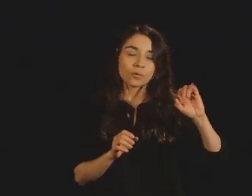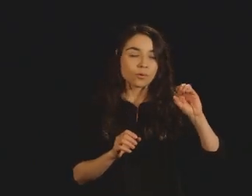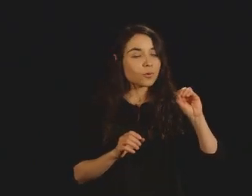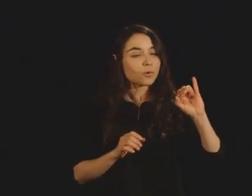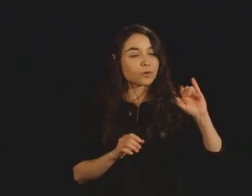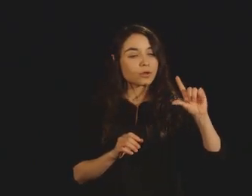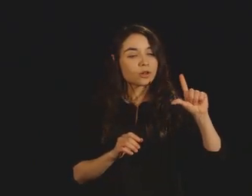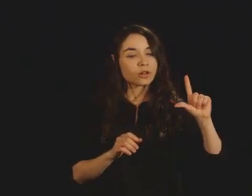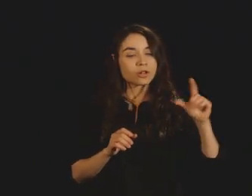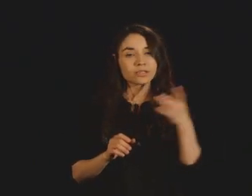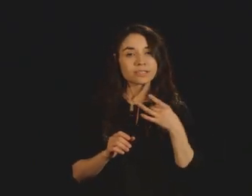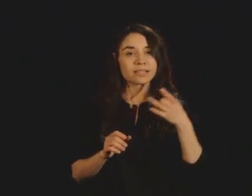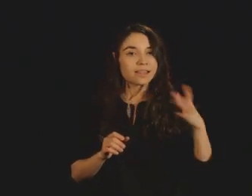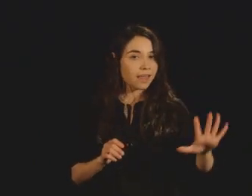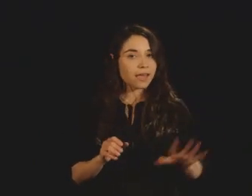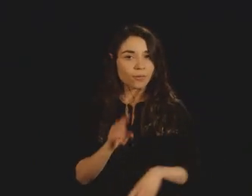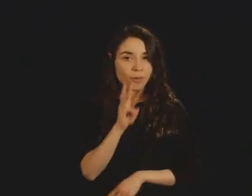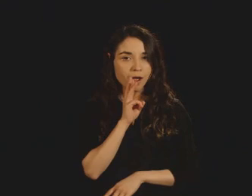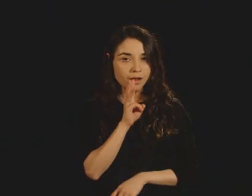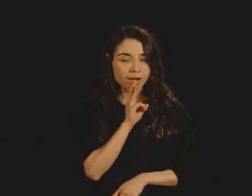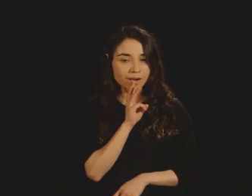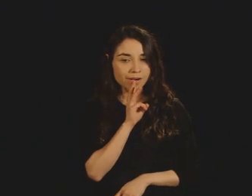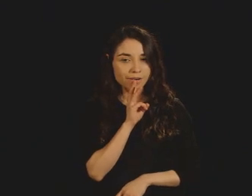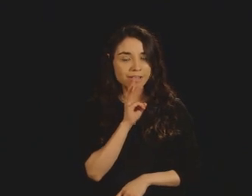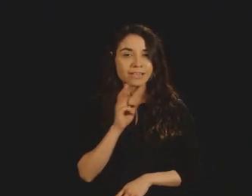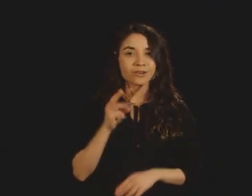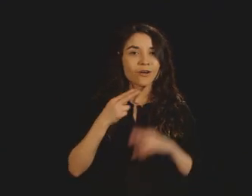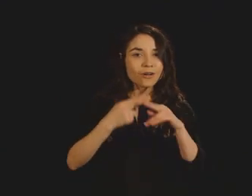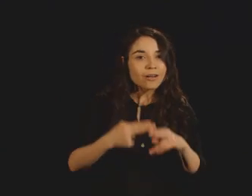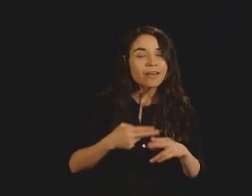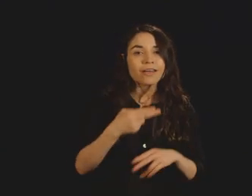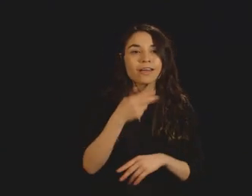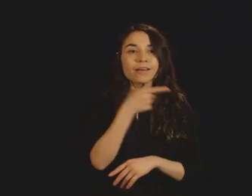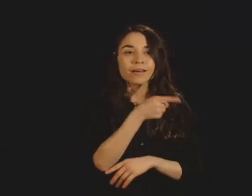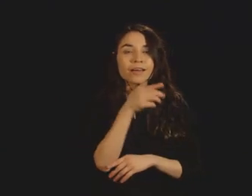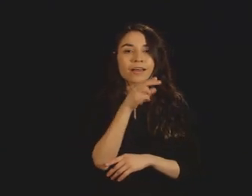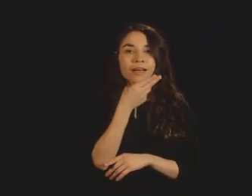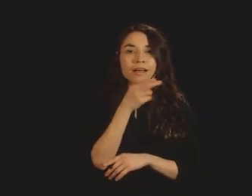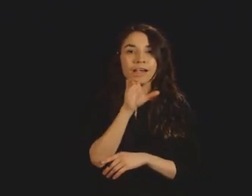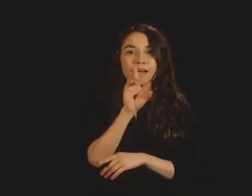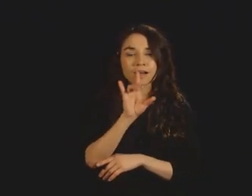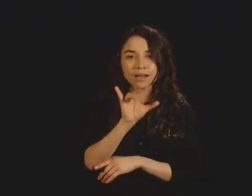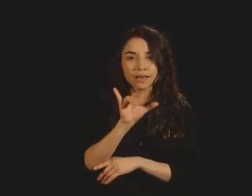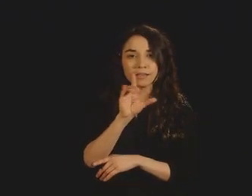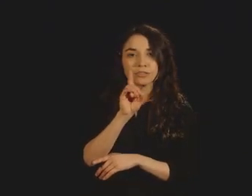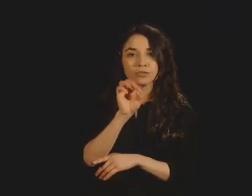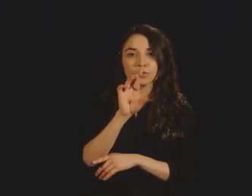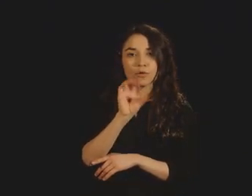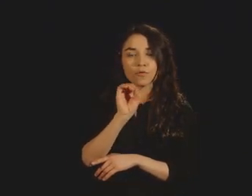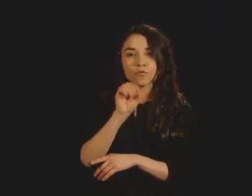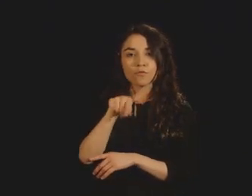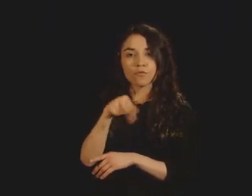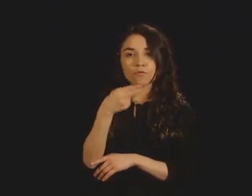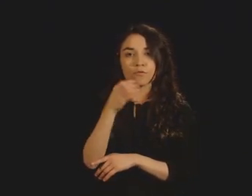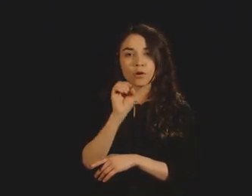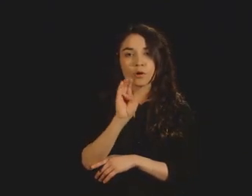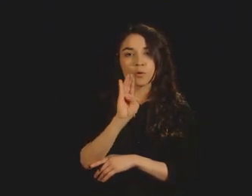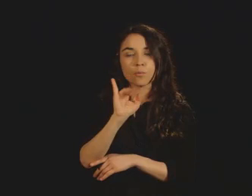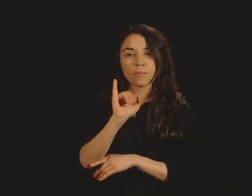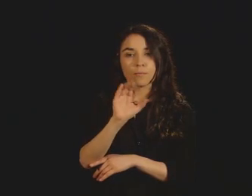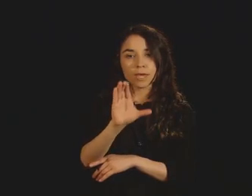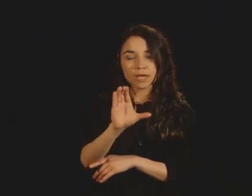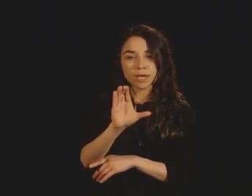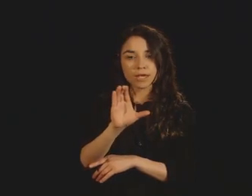If you look in the literature water doesn't feel so happy about oil either. In fact, there are textbooks that say that when oil gets next to water it balls up in